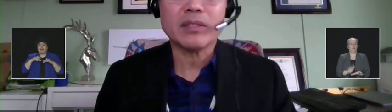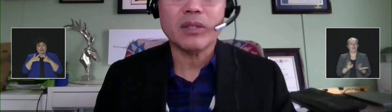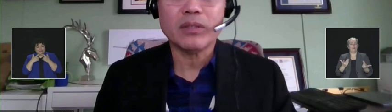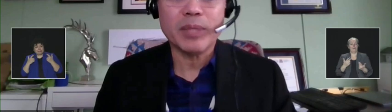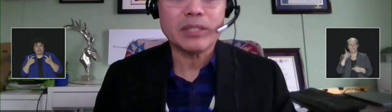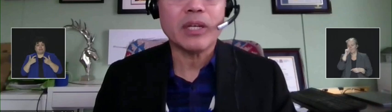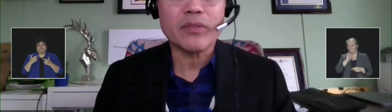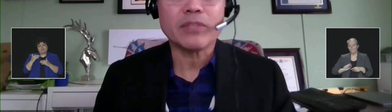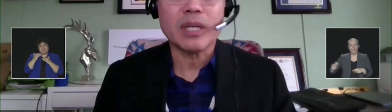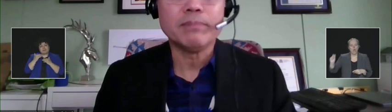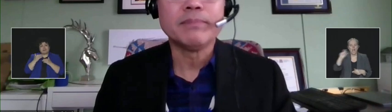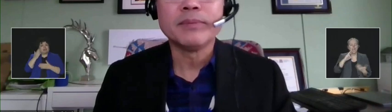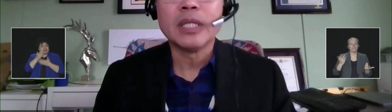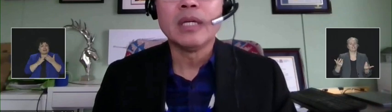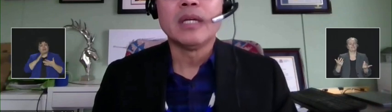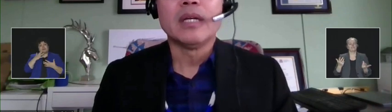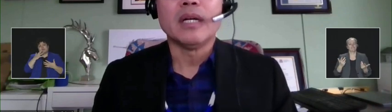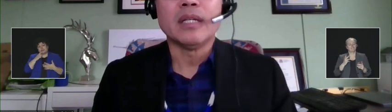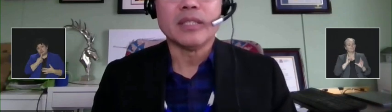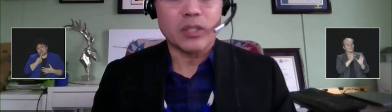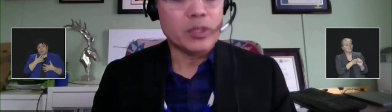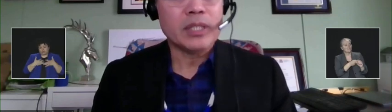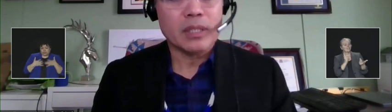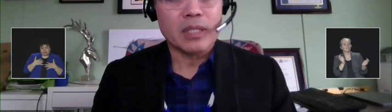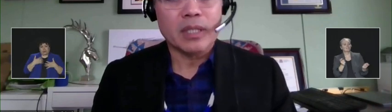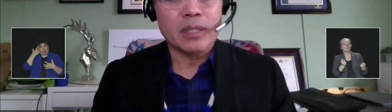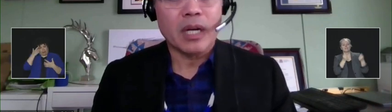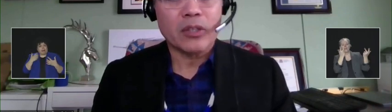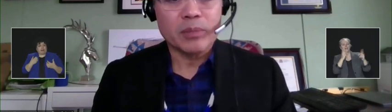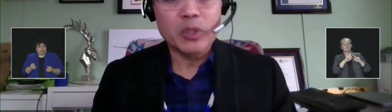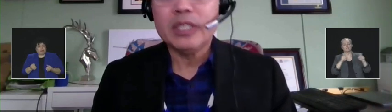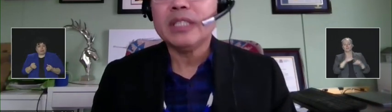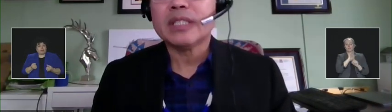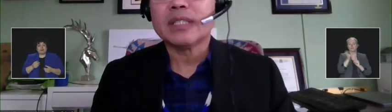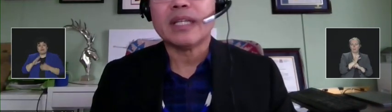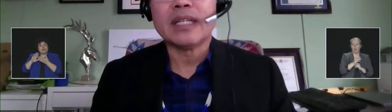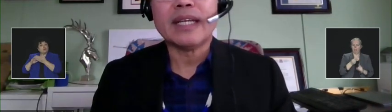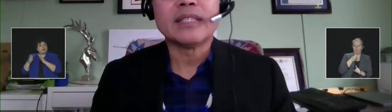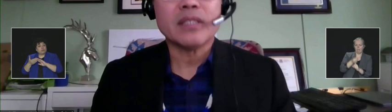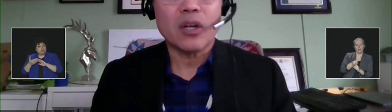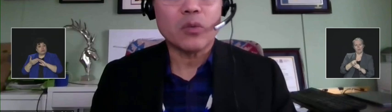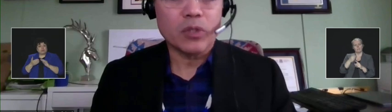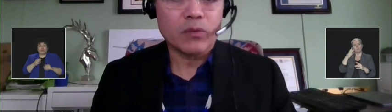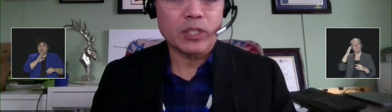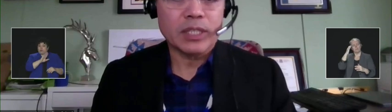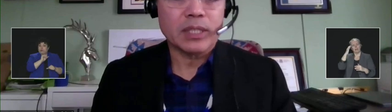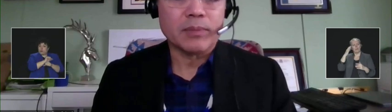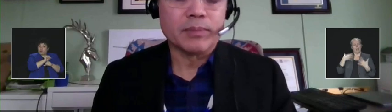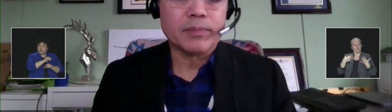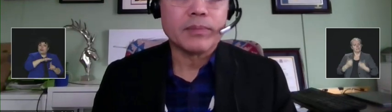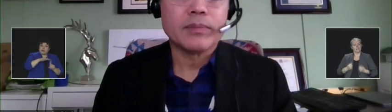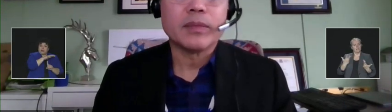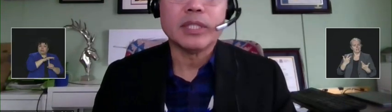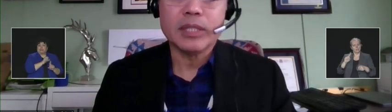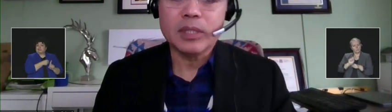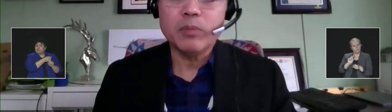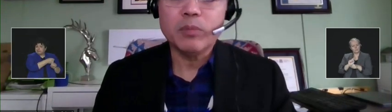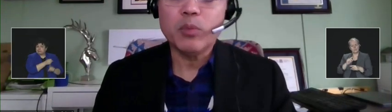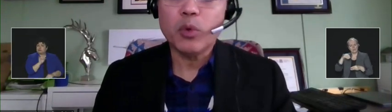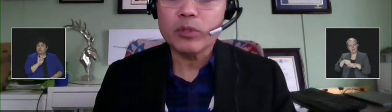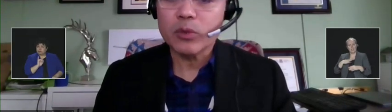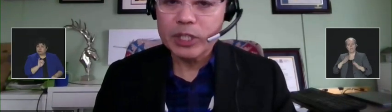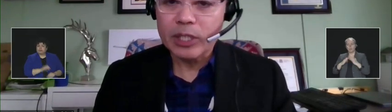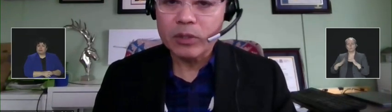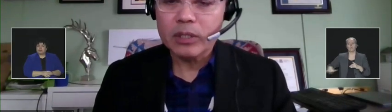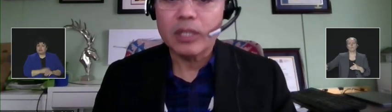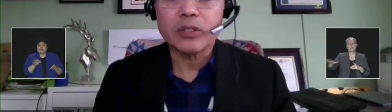impact on the mental health of some, including our communities and our workforces. It is